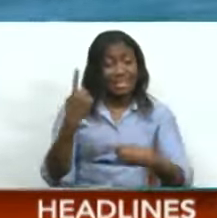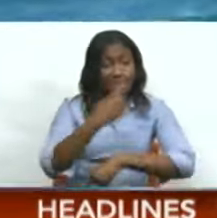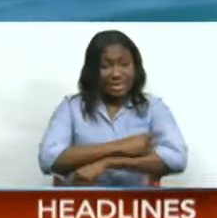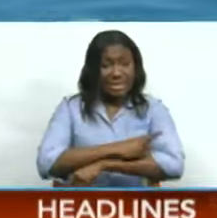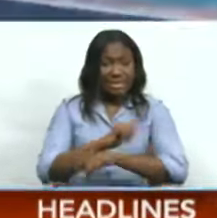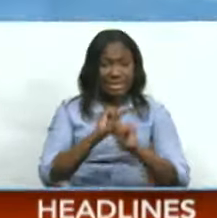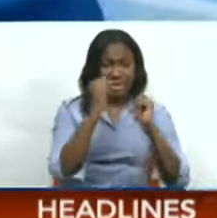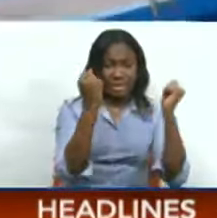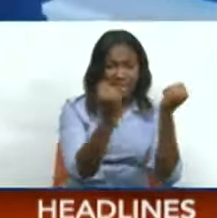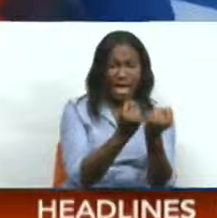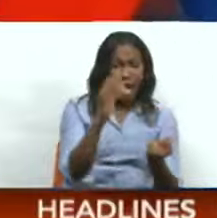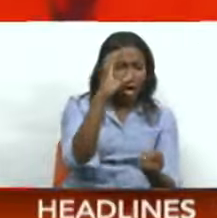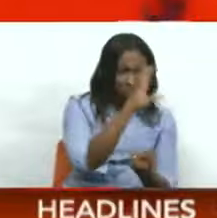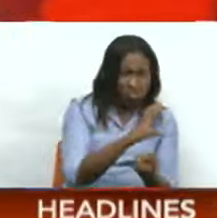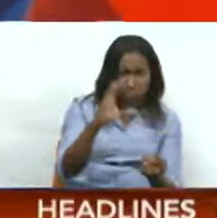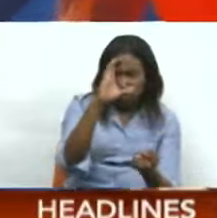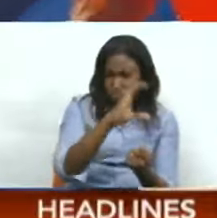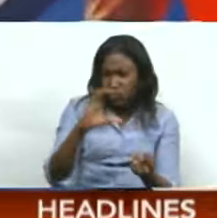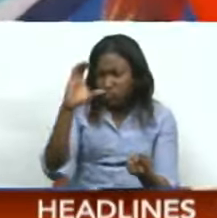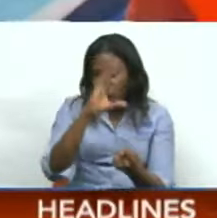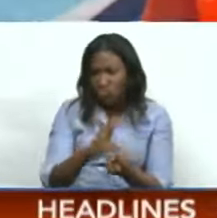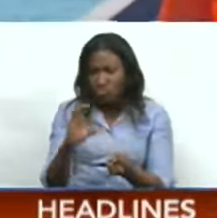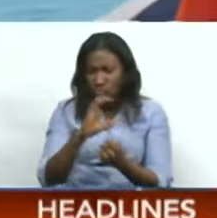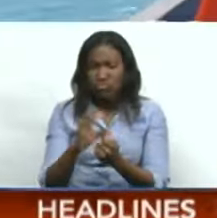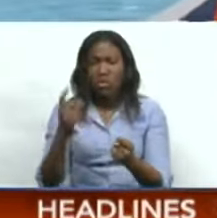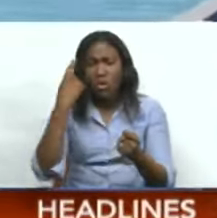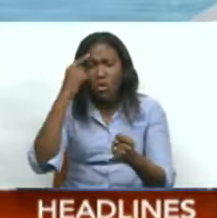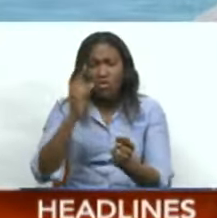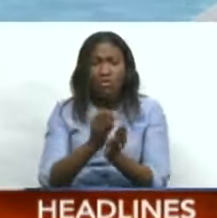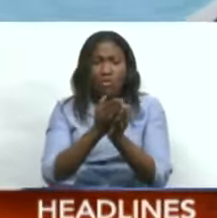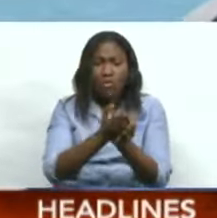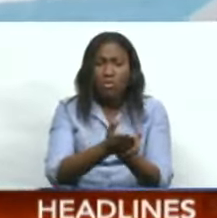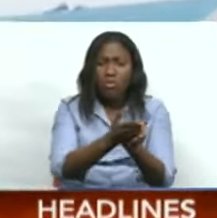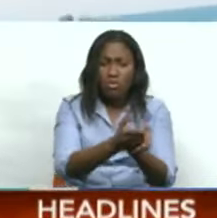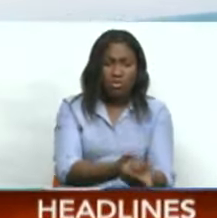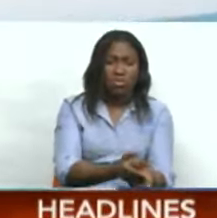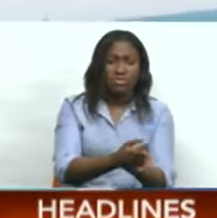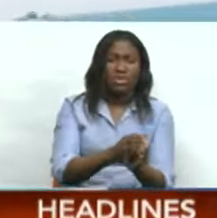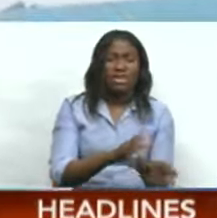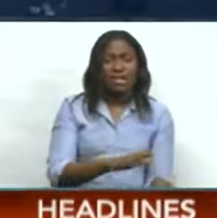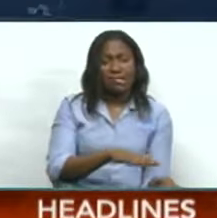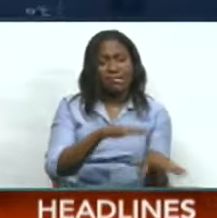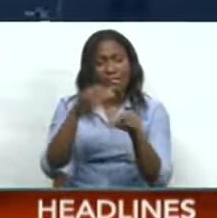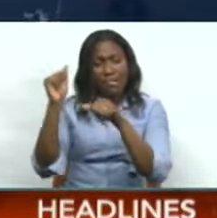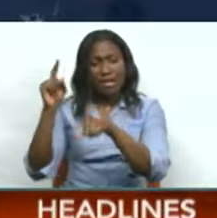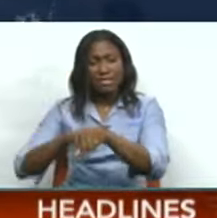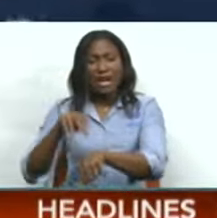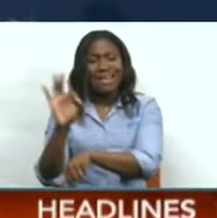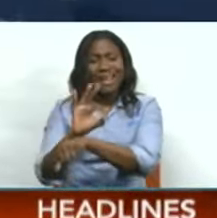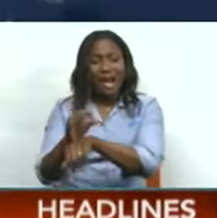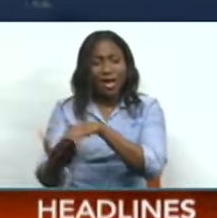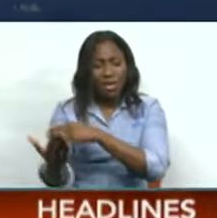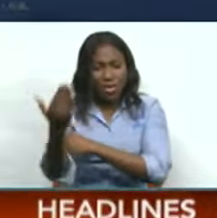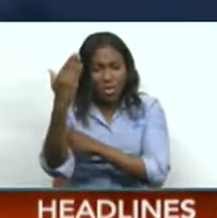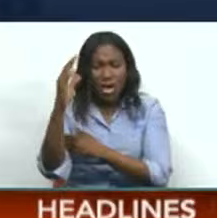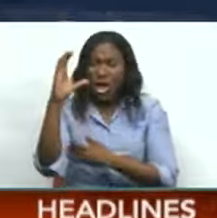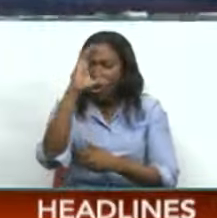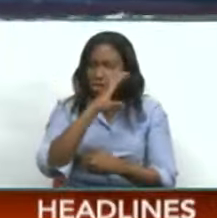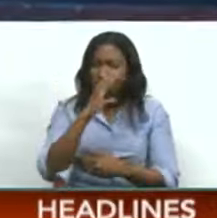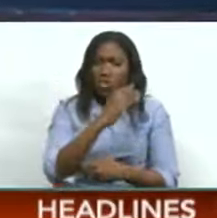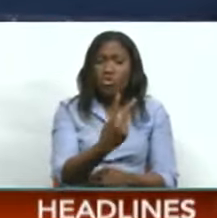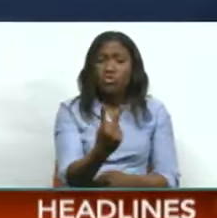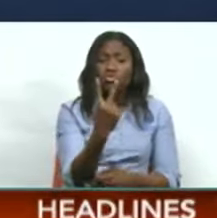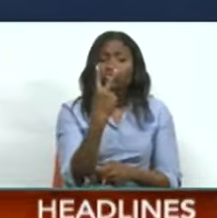rescue team led by Captain Valance Rambarat joined the search. They departed on a pirogue from a carcass at 9 a.m. and searched two